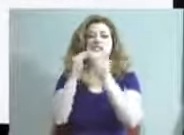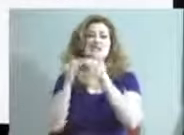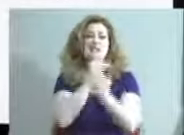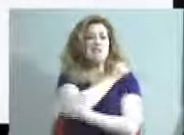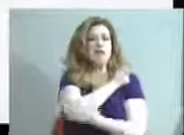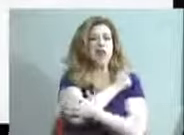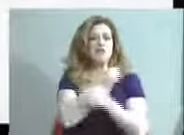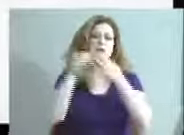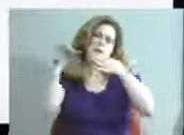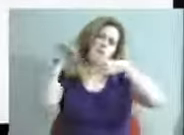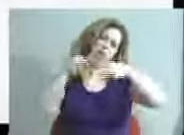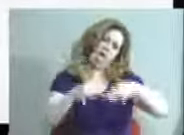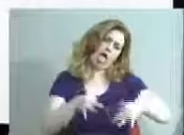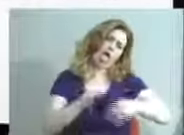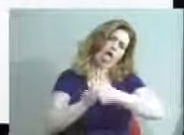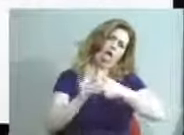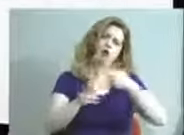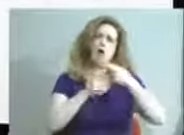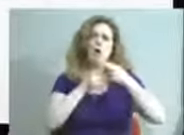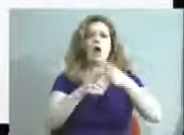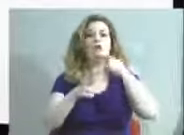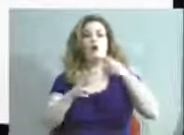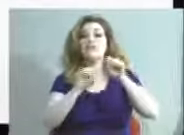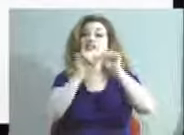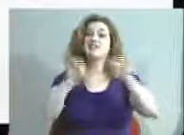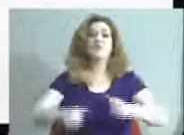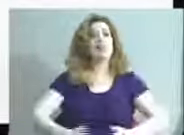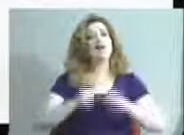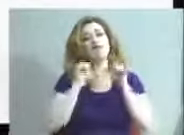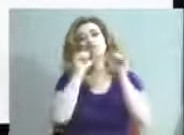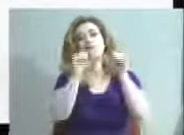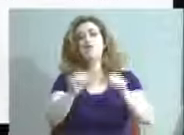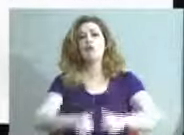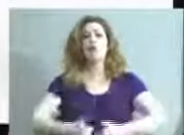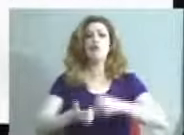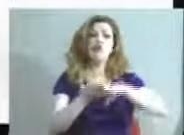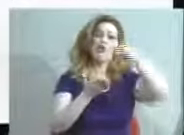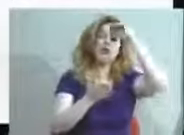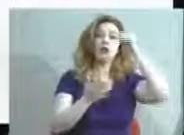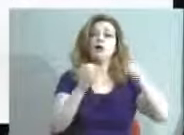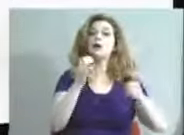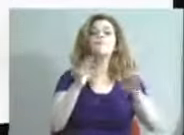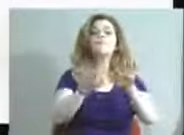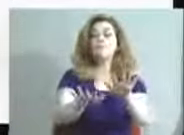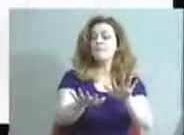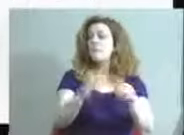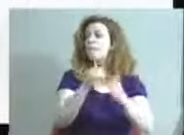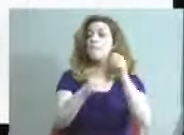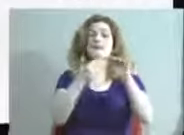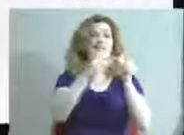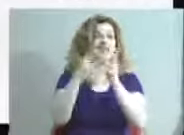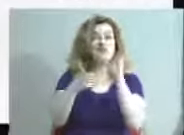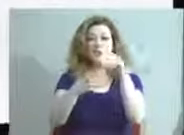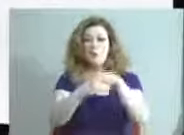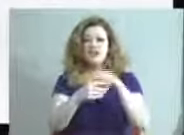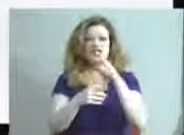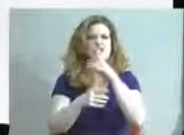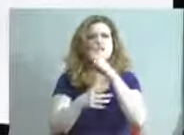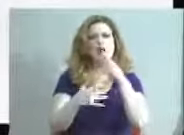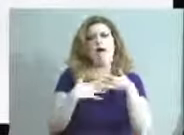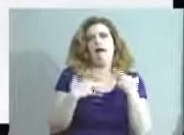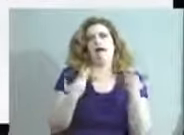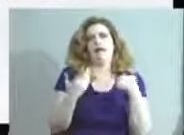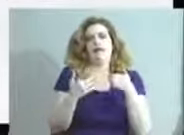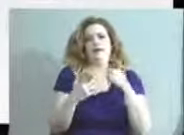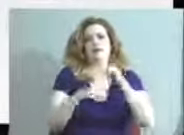what we are calling this system of lifelong learning. Most cities that you go to, you don't have this type of dialogue going on. You don't have the